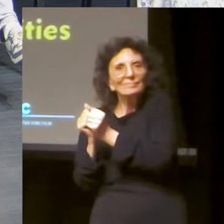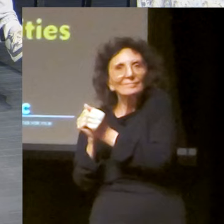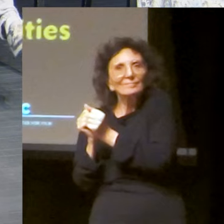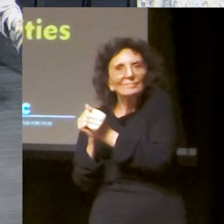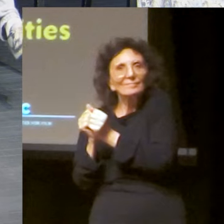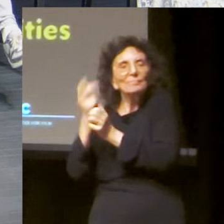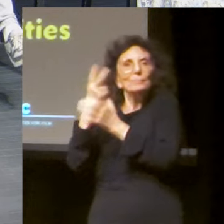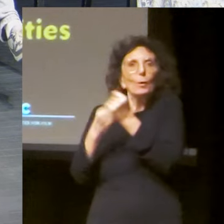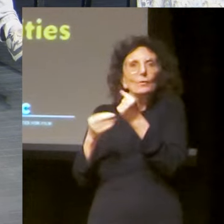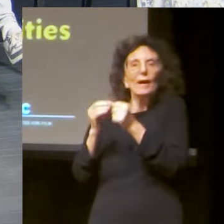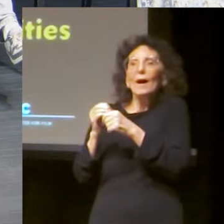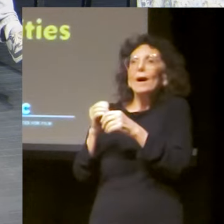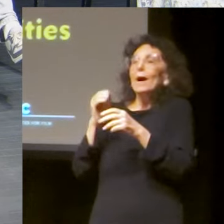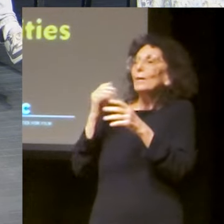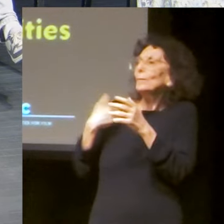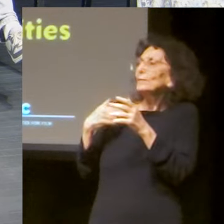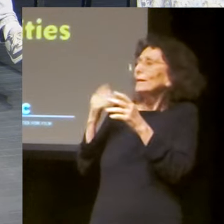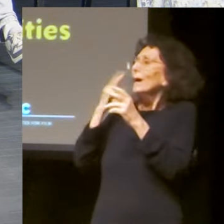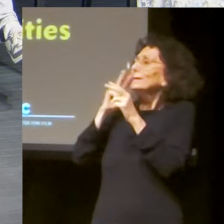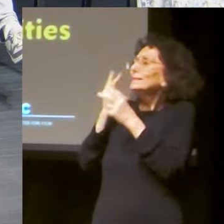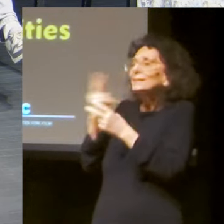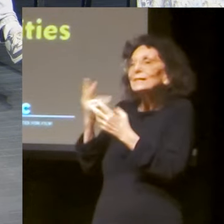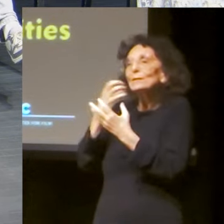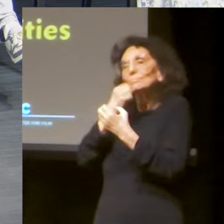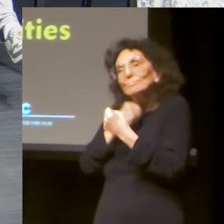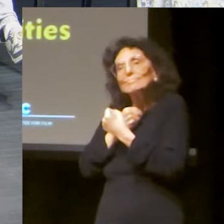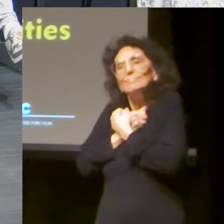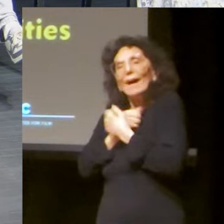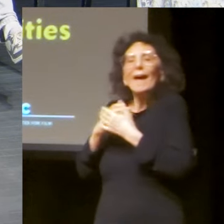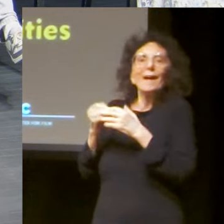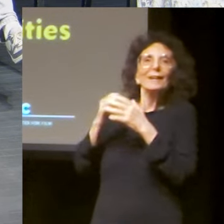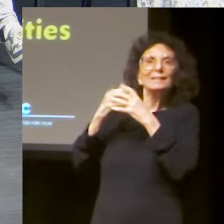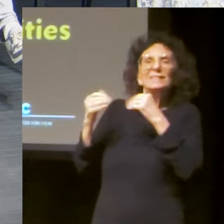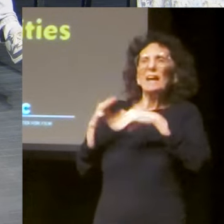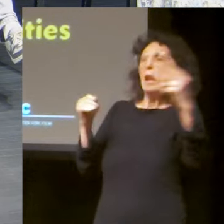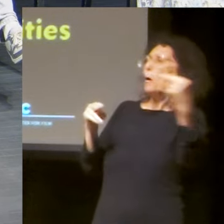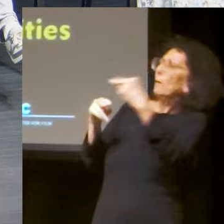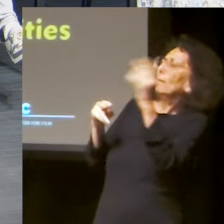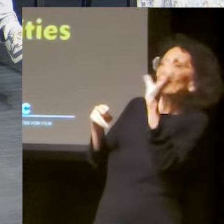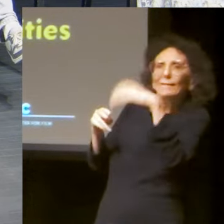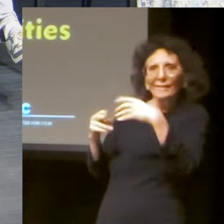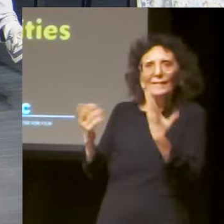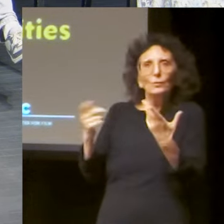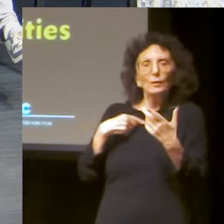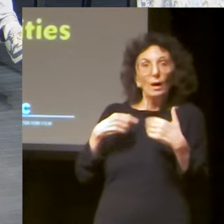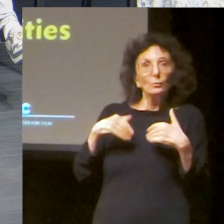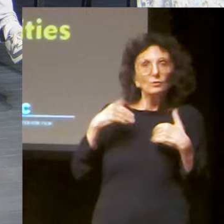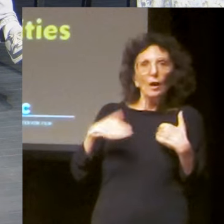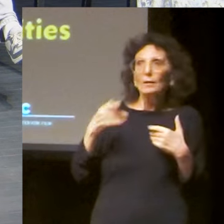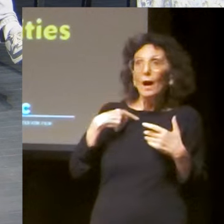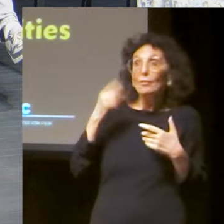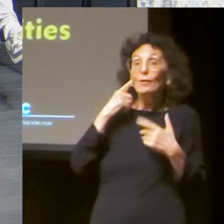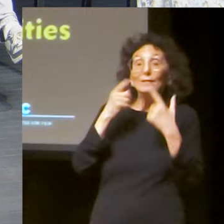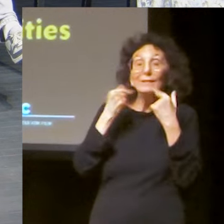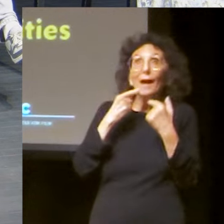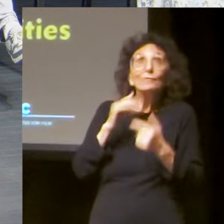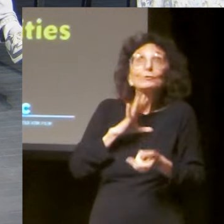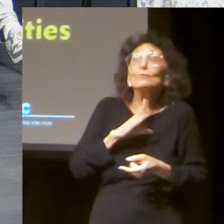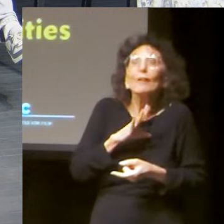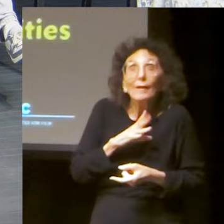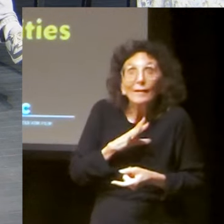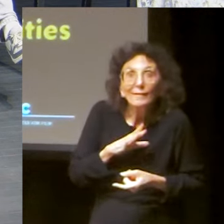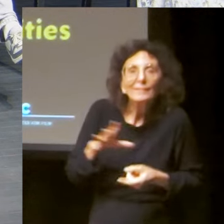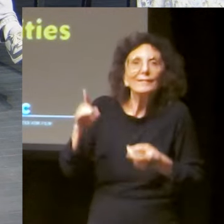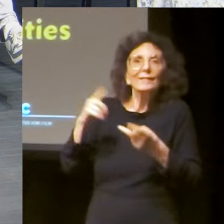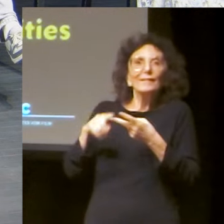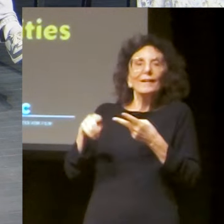you know, very early on to sort of, uh, have the experience of being on both sides of that sort of within the family and being on the outside and sort